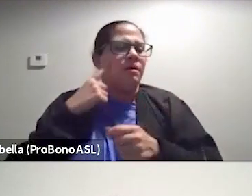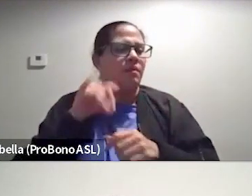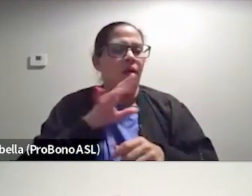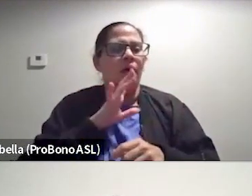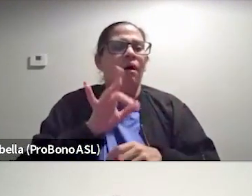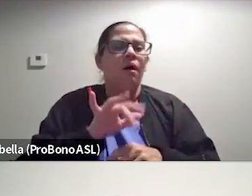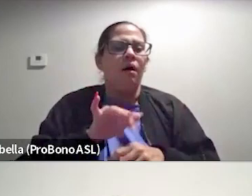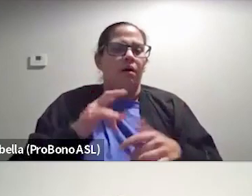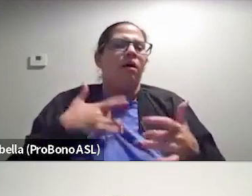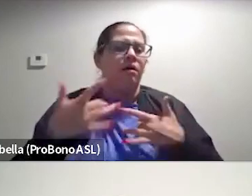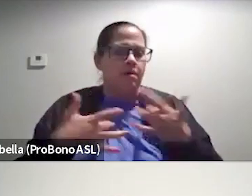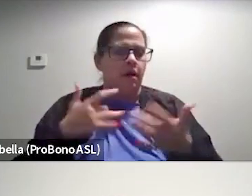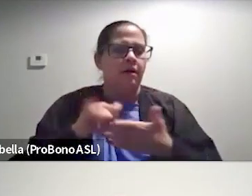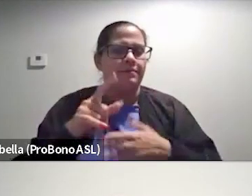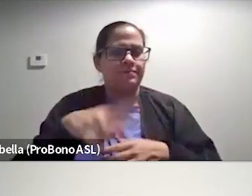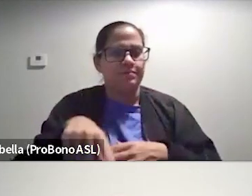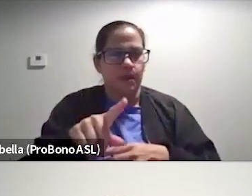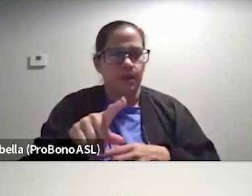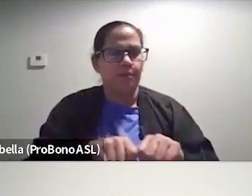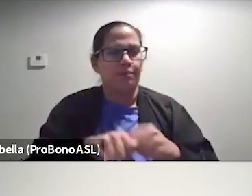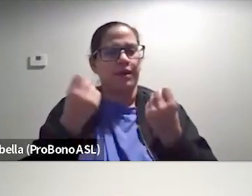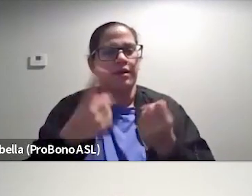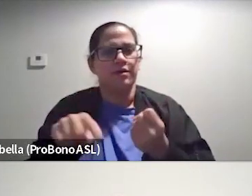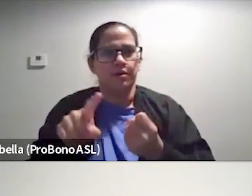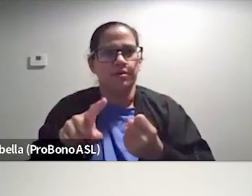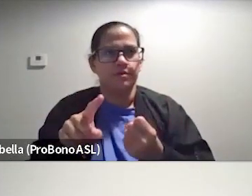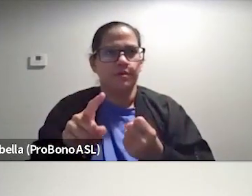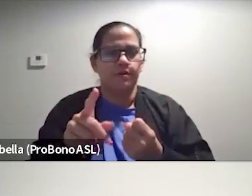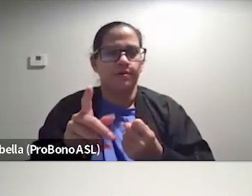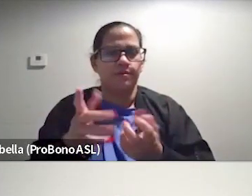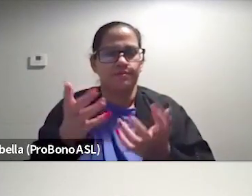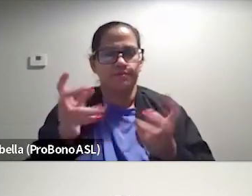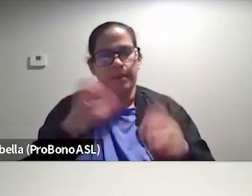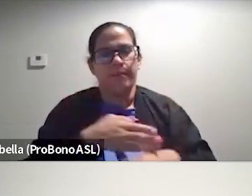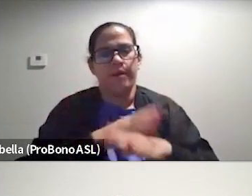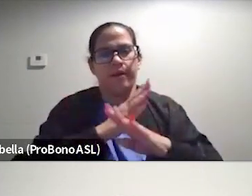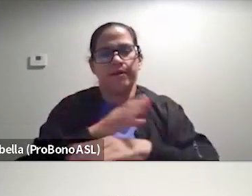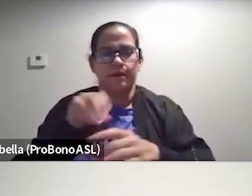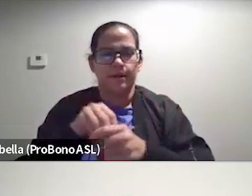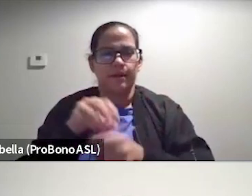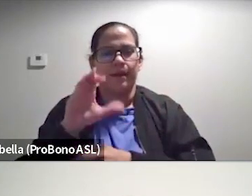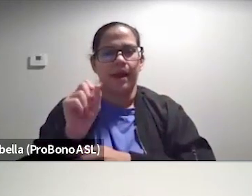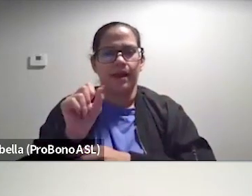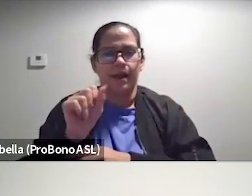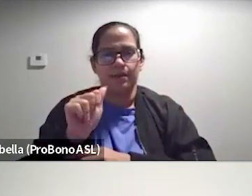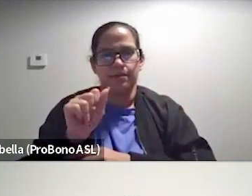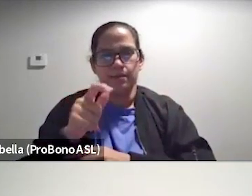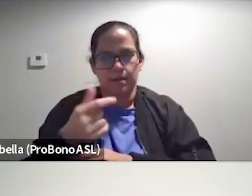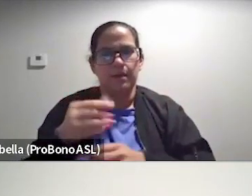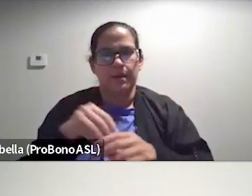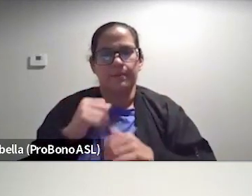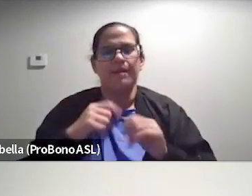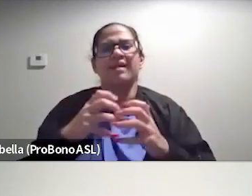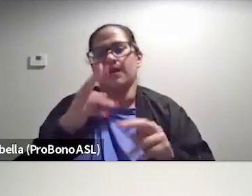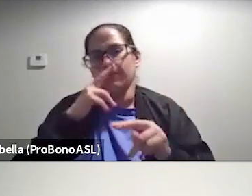exciting that you are, you know, breaking those, breaking those barriers in casting that way. It's a lot of fun. It's already